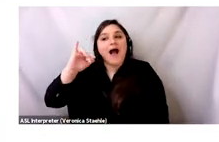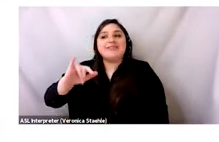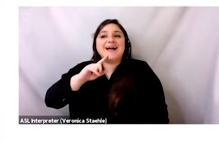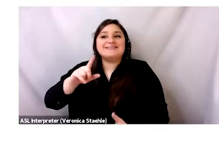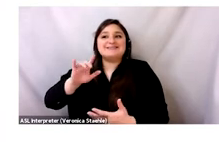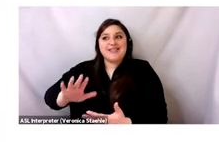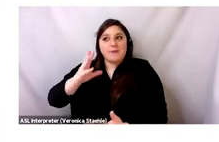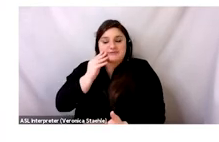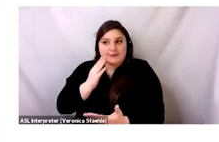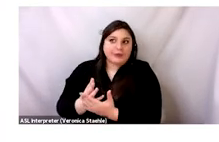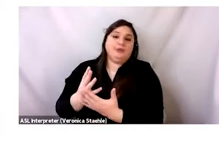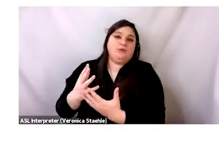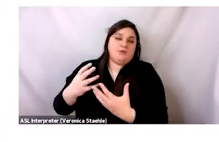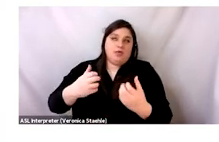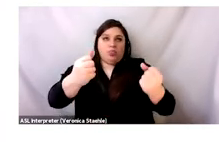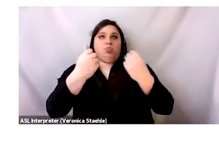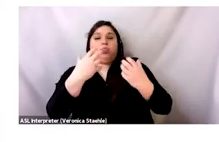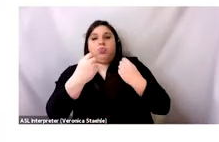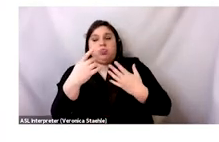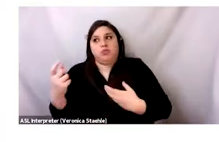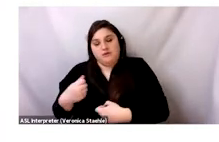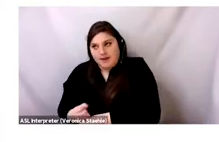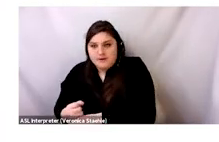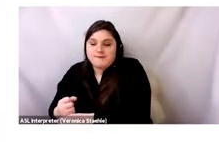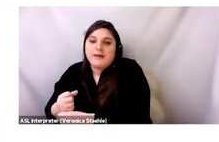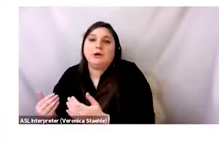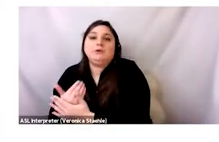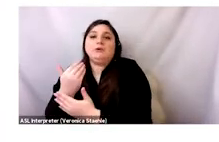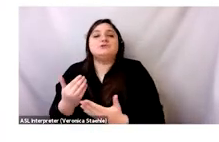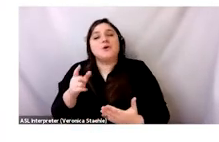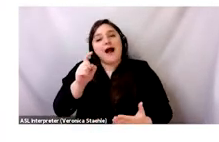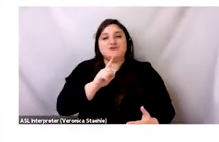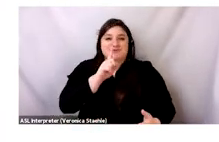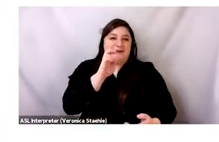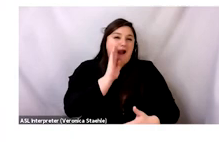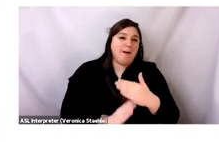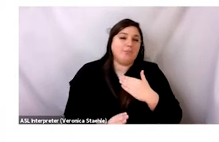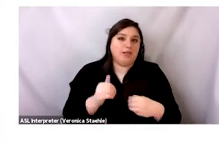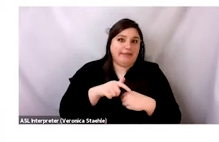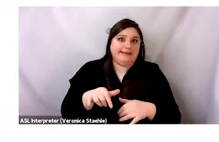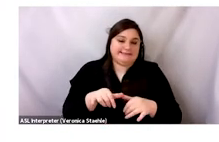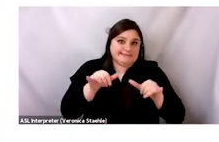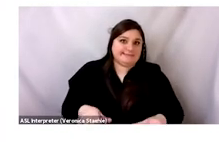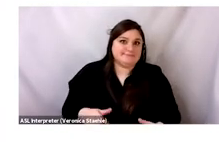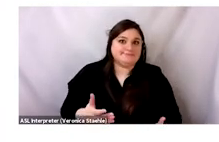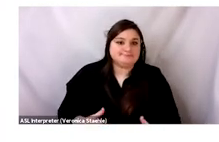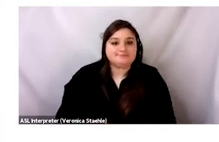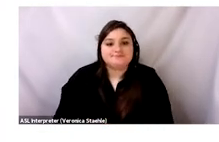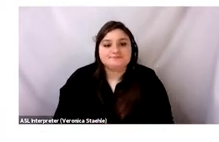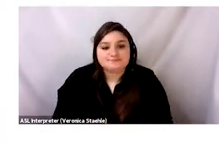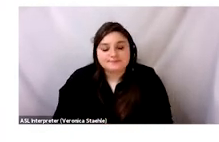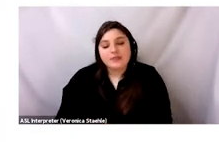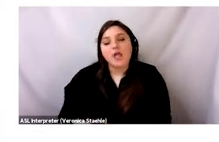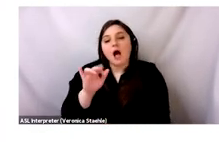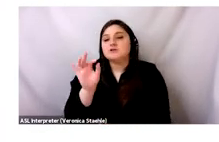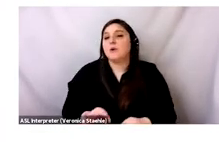of limits that are imposed by the legacy of colonialism. So I think humility and solidarity, again, are really key here.